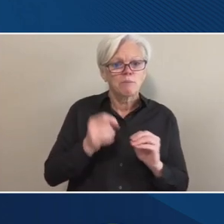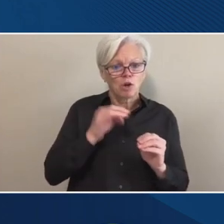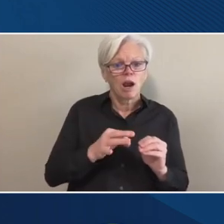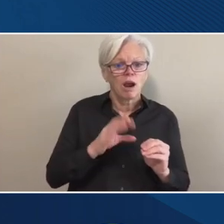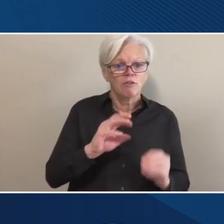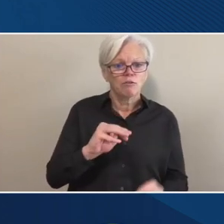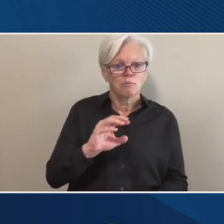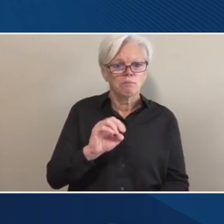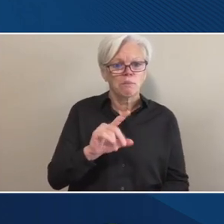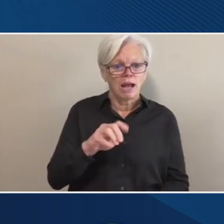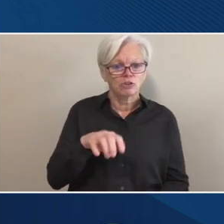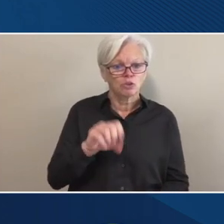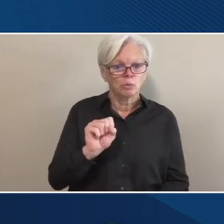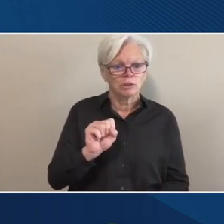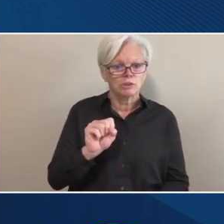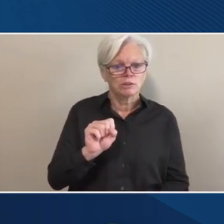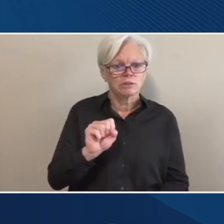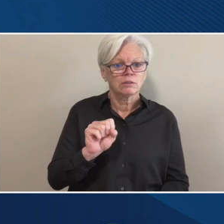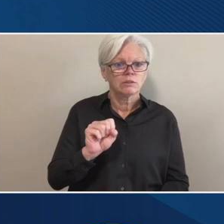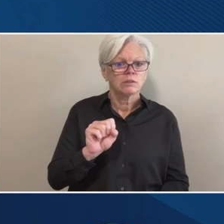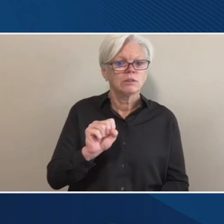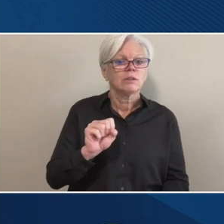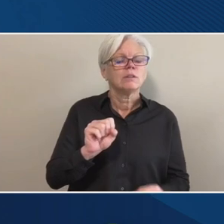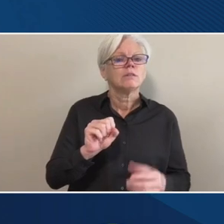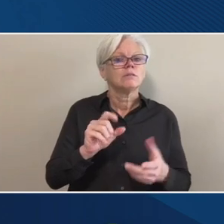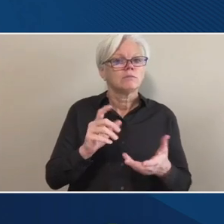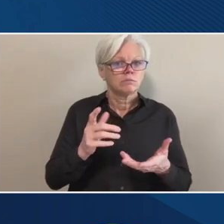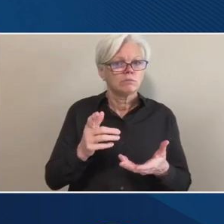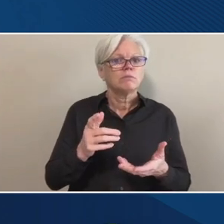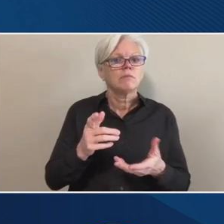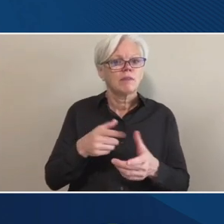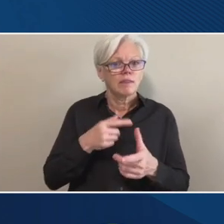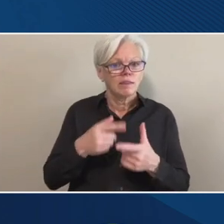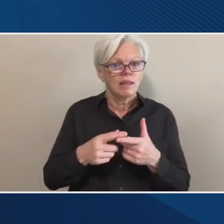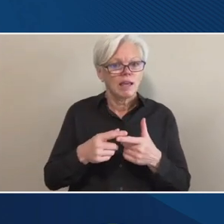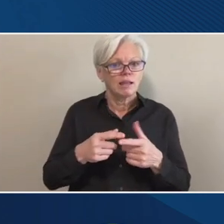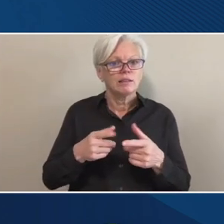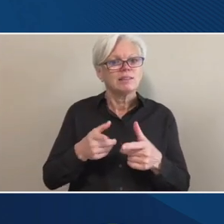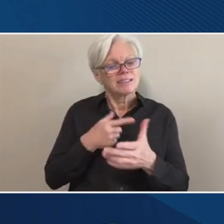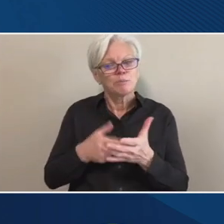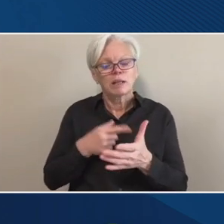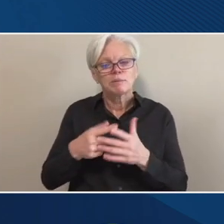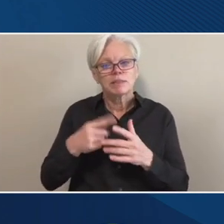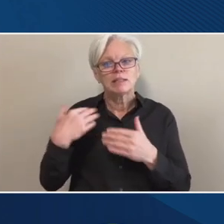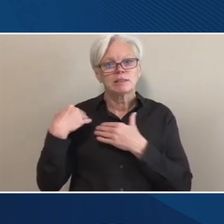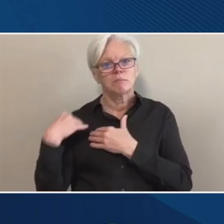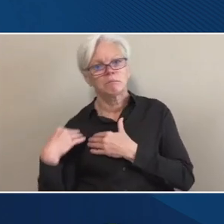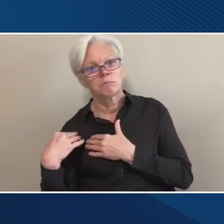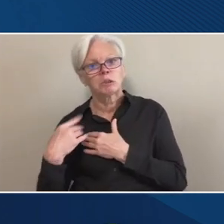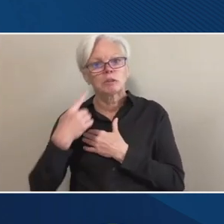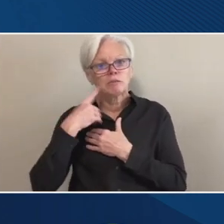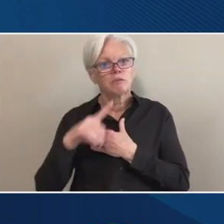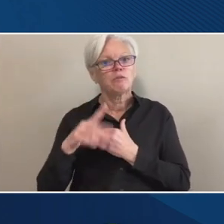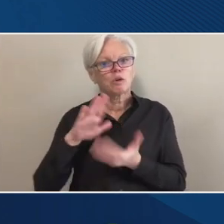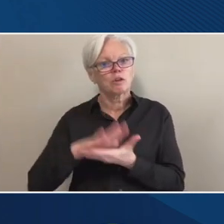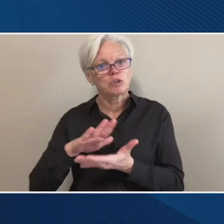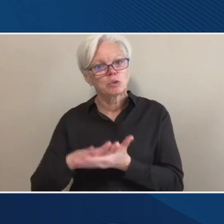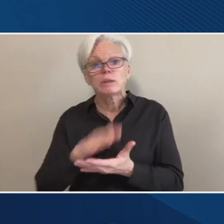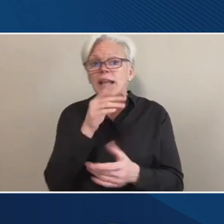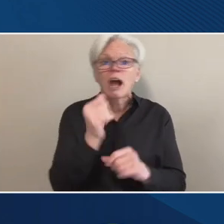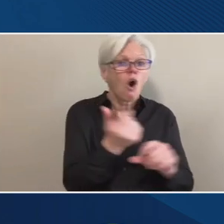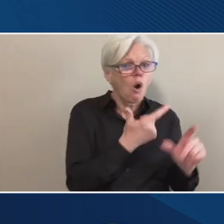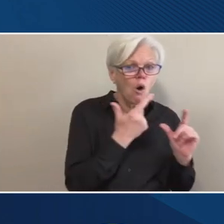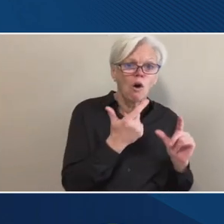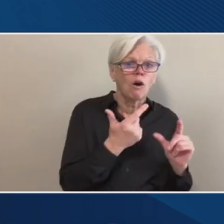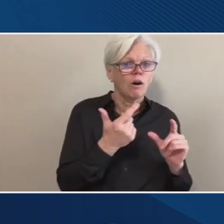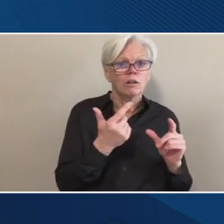some schools finding it to be administratively burdensome, and obviously not all find it so burdensome that